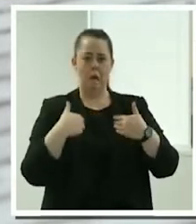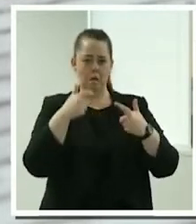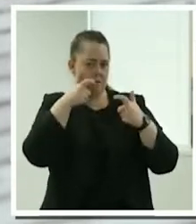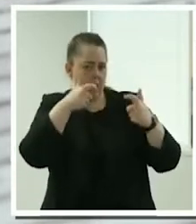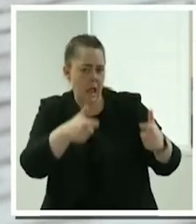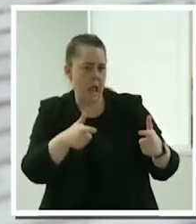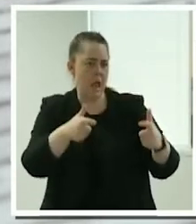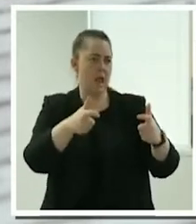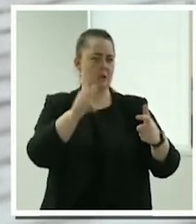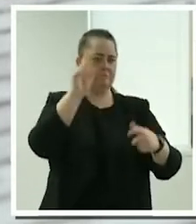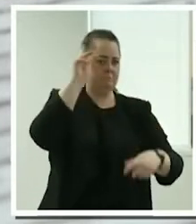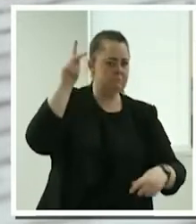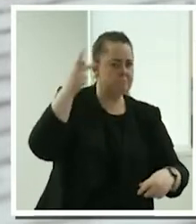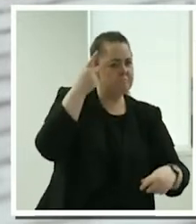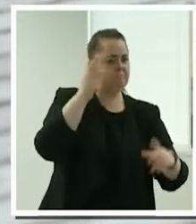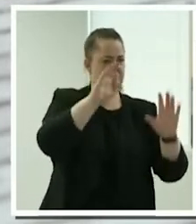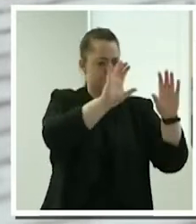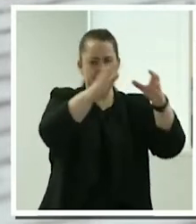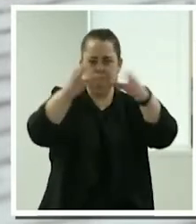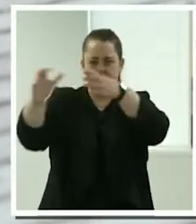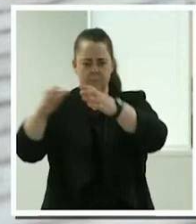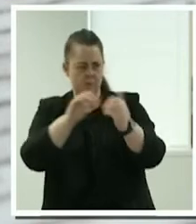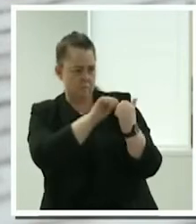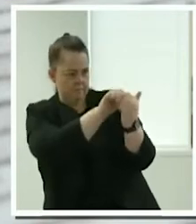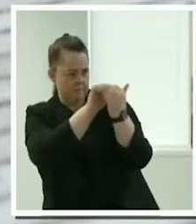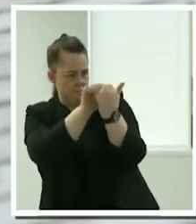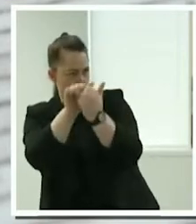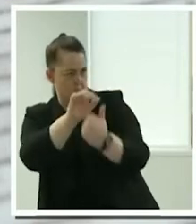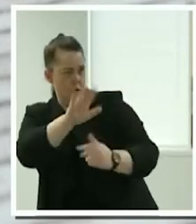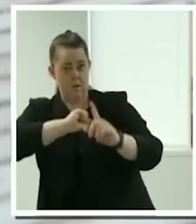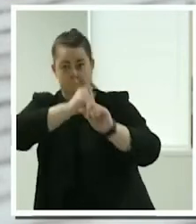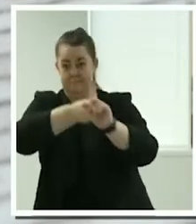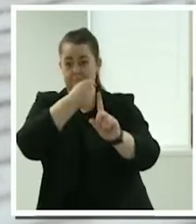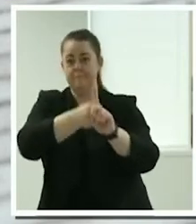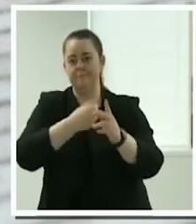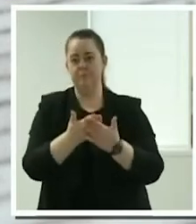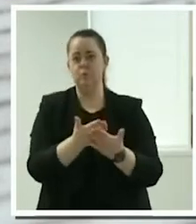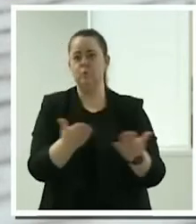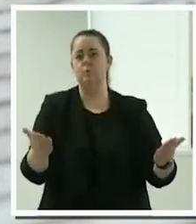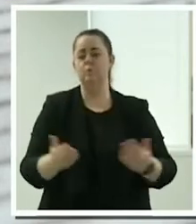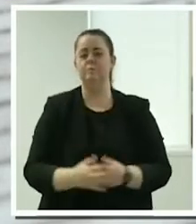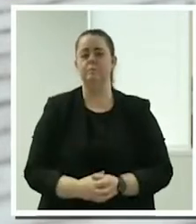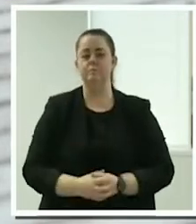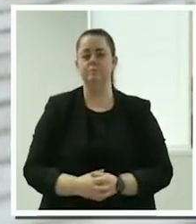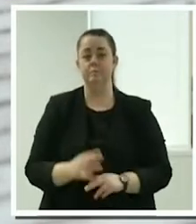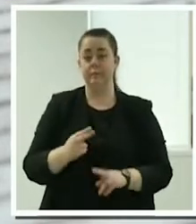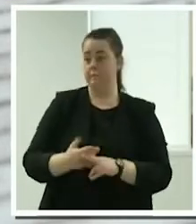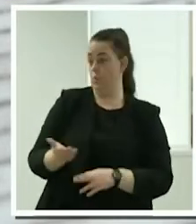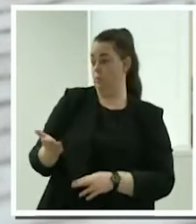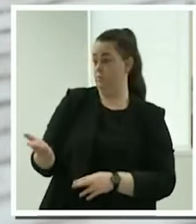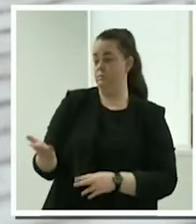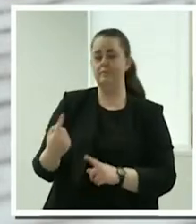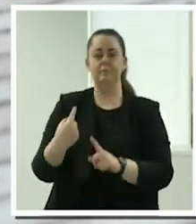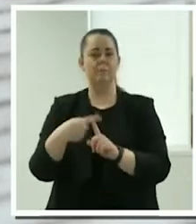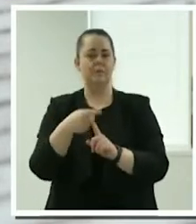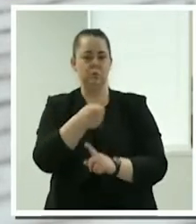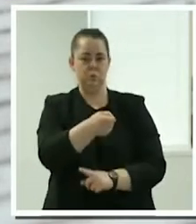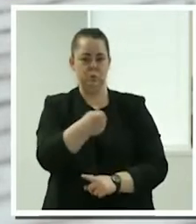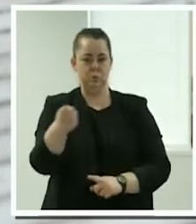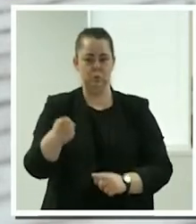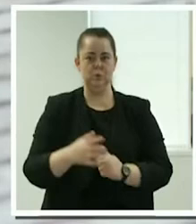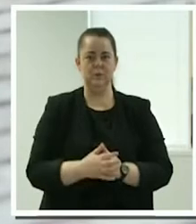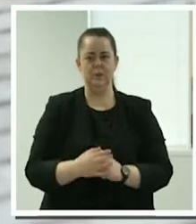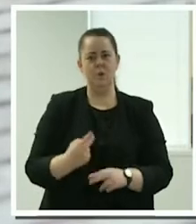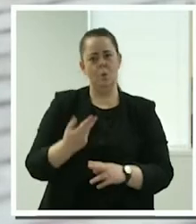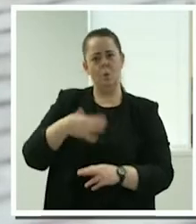platform and to showcase the important work you do. We advocate for both consumer and support provider choice and control and empowerment.